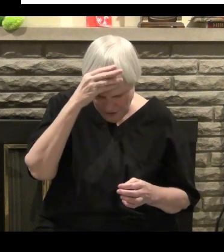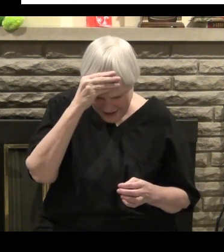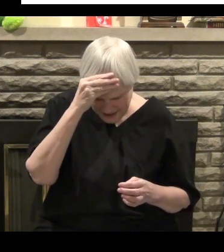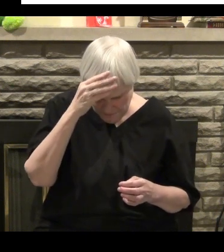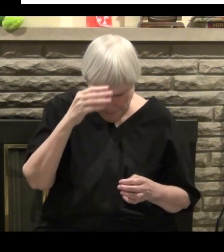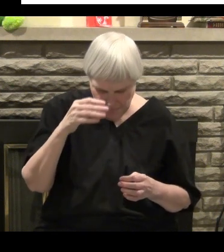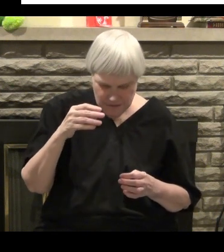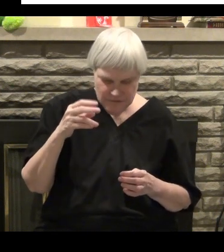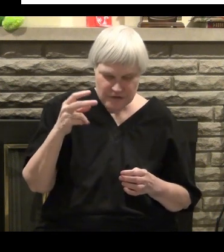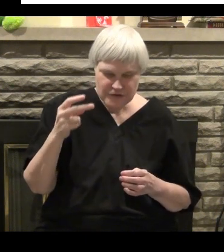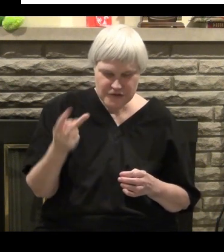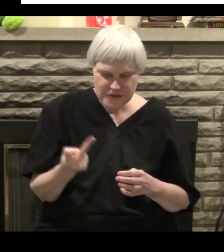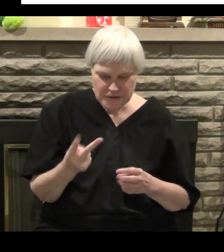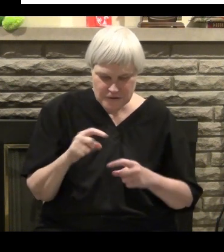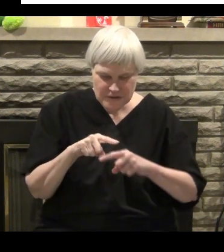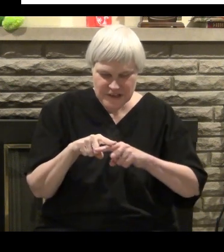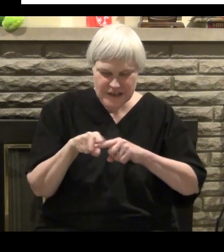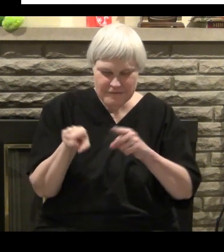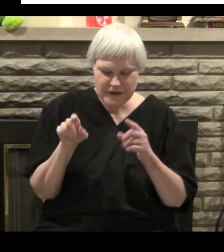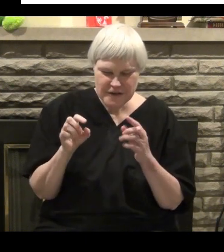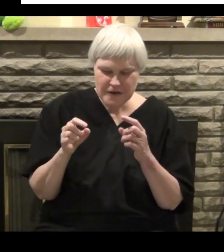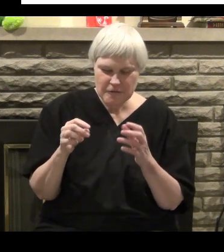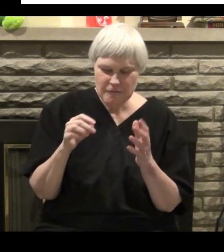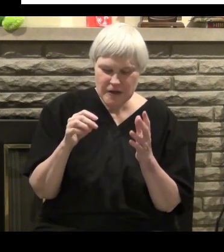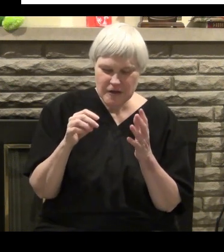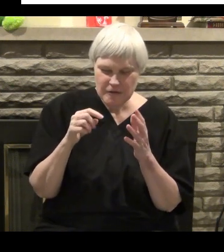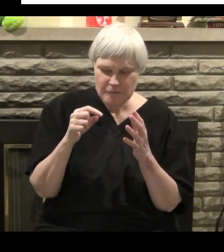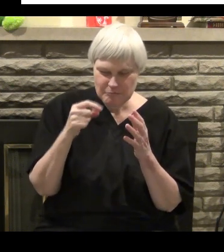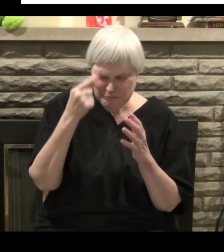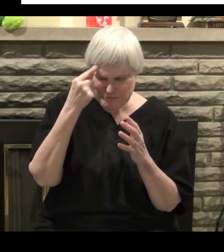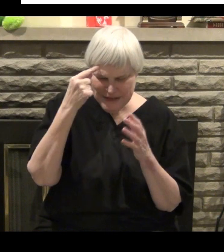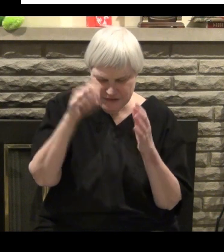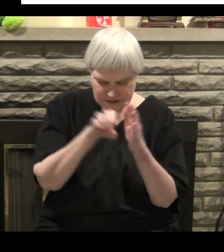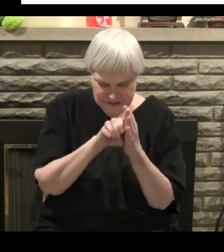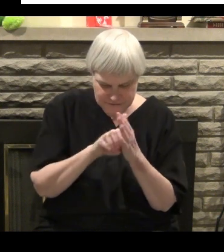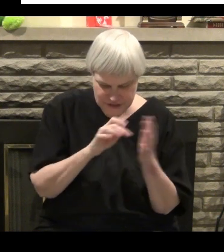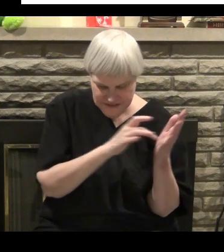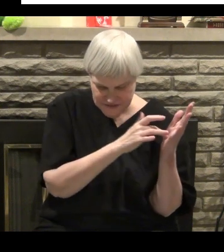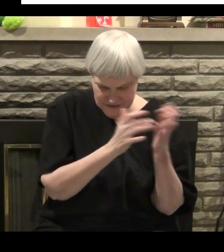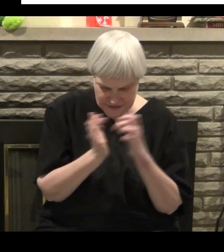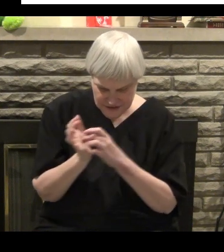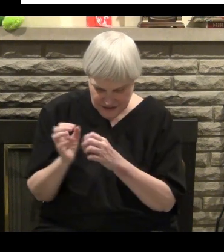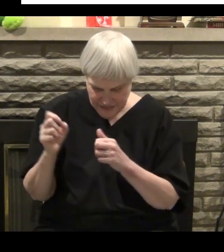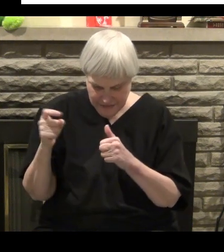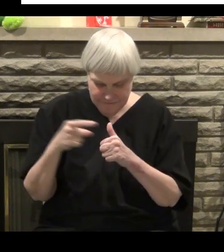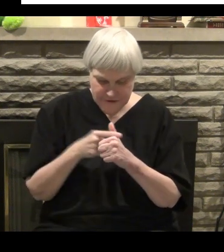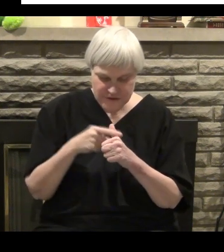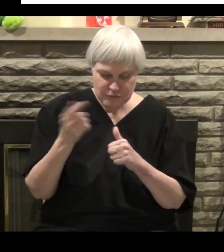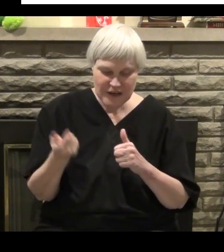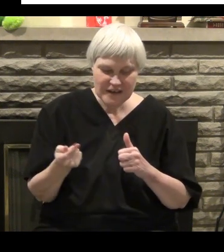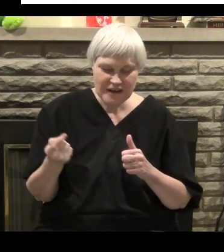And it pictures down here a boy with two different pictures of Jesus in his chest.